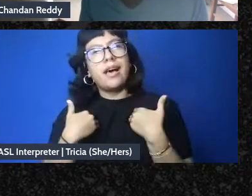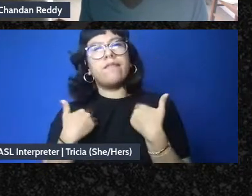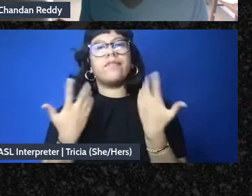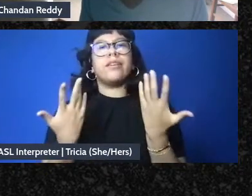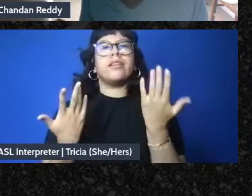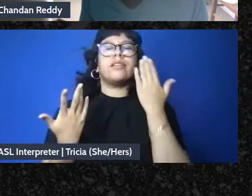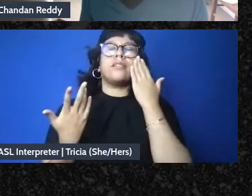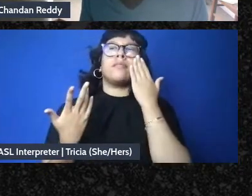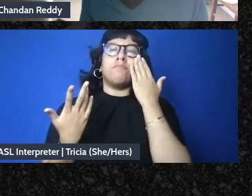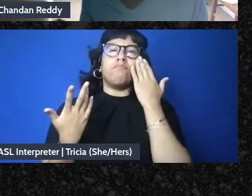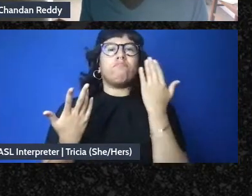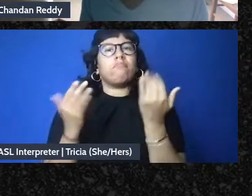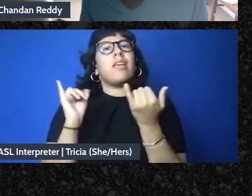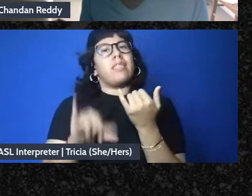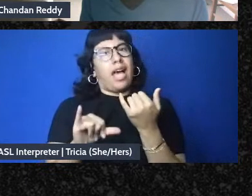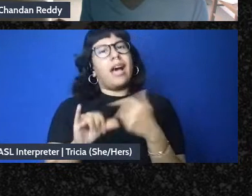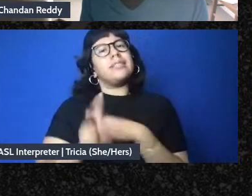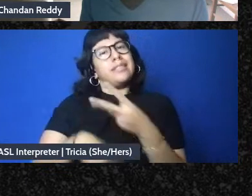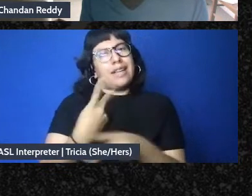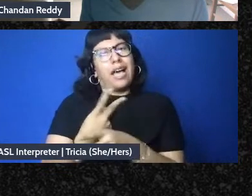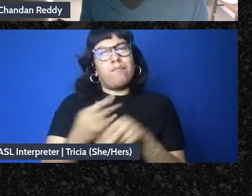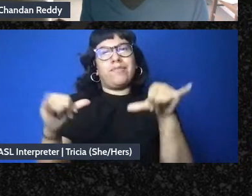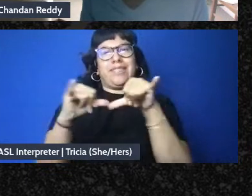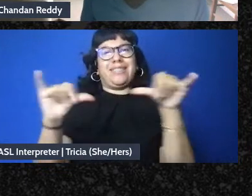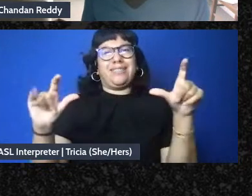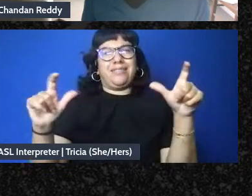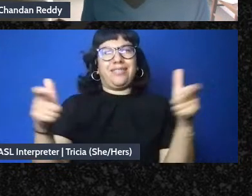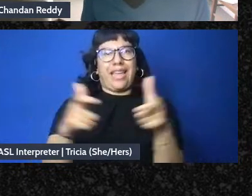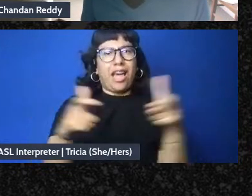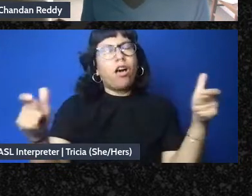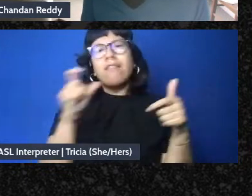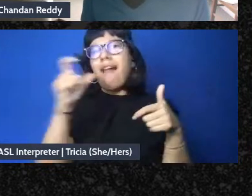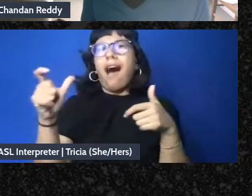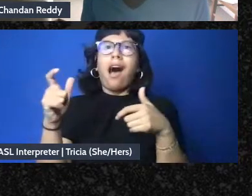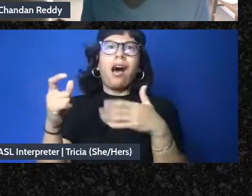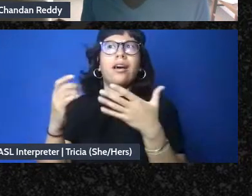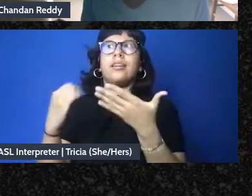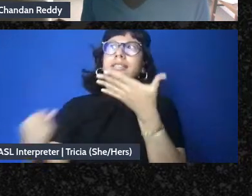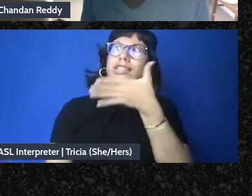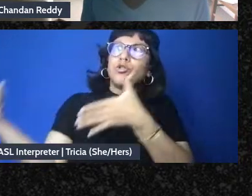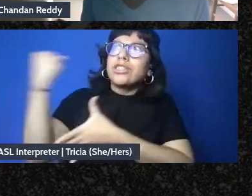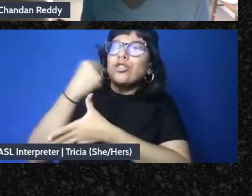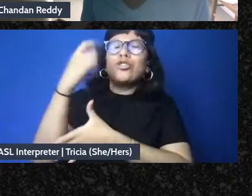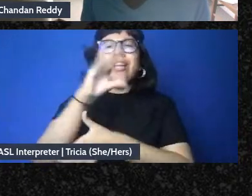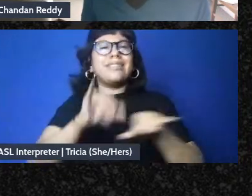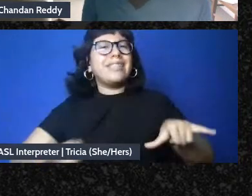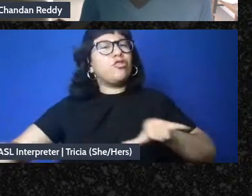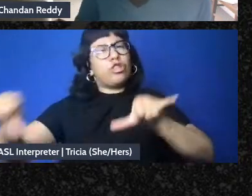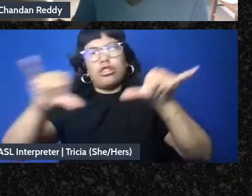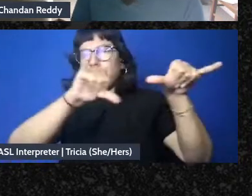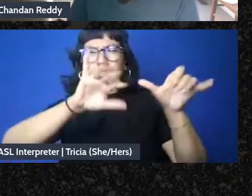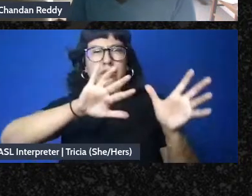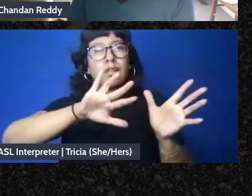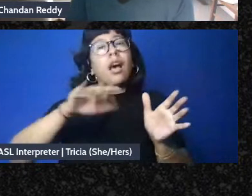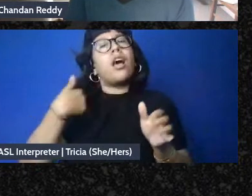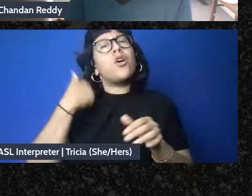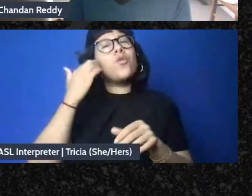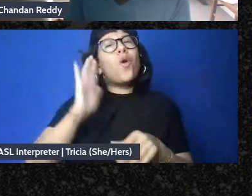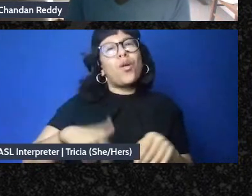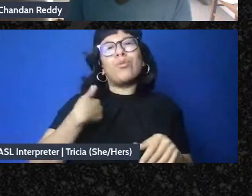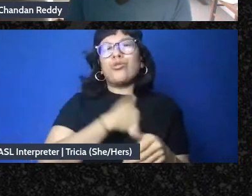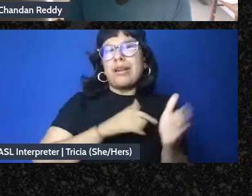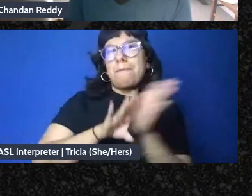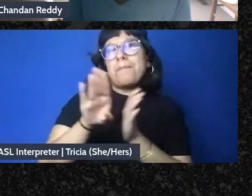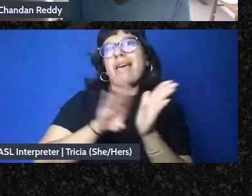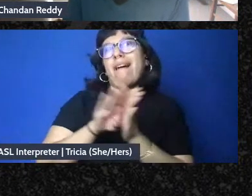that that is the kind of scale we want not the scale of centralization and standardization just in terms of what I think we're trying to build day to day like we